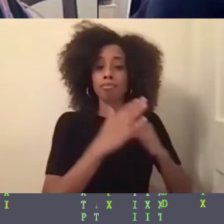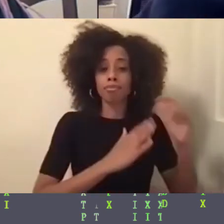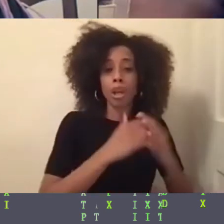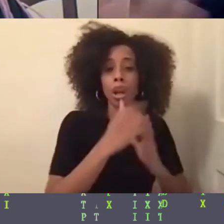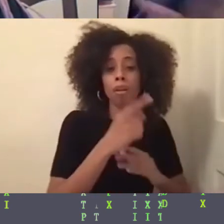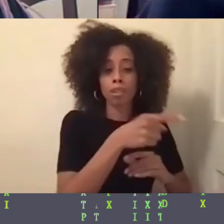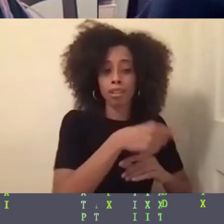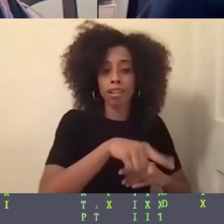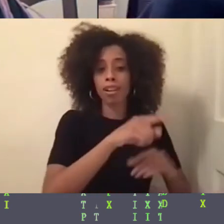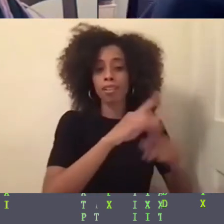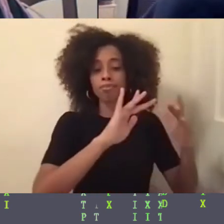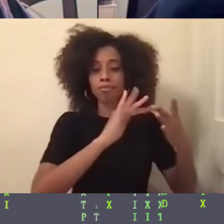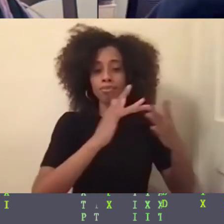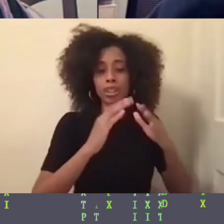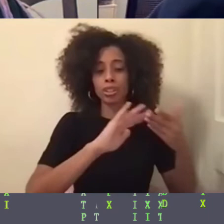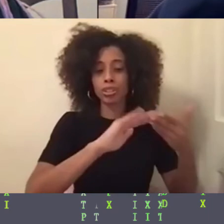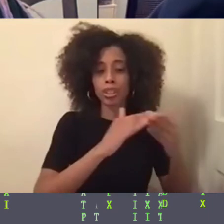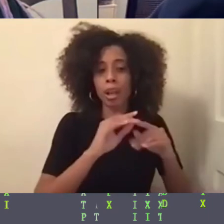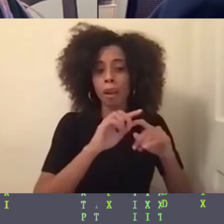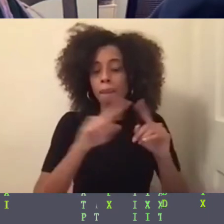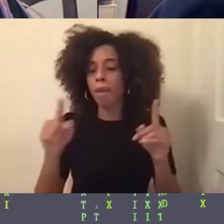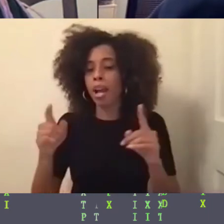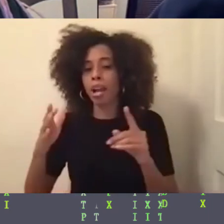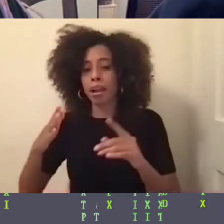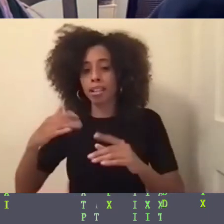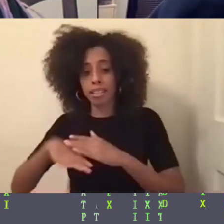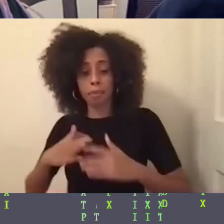still being a chameleon in a lot of my life.